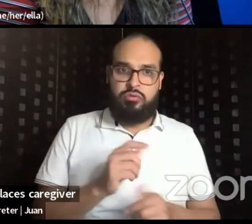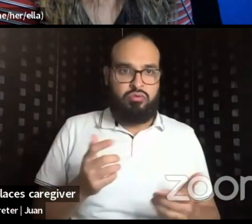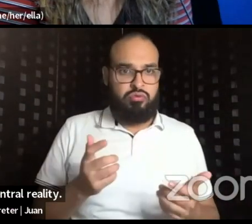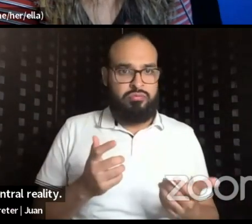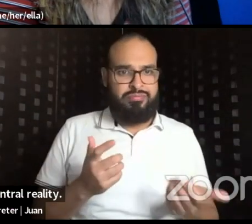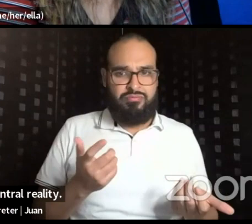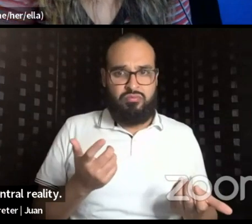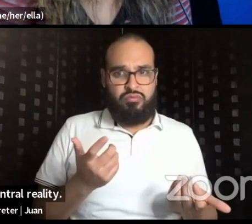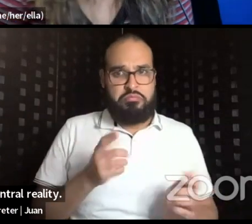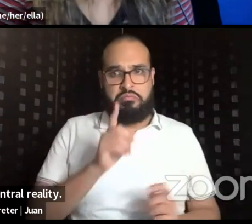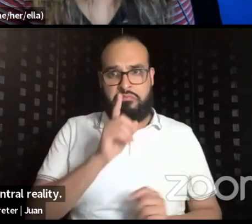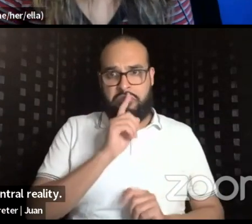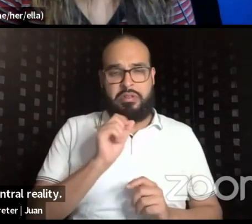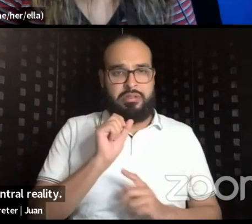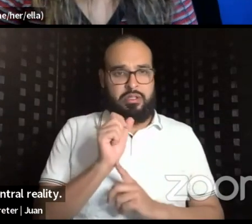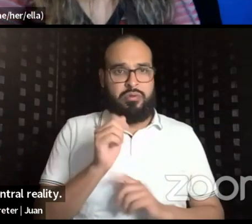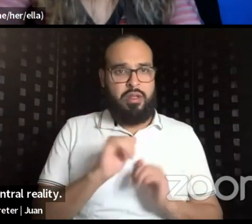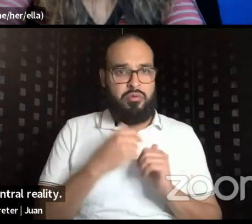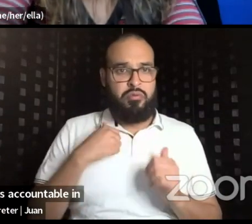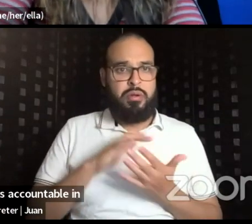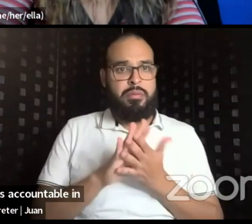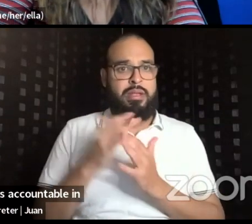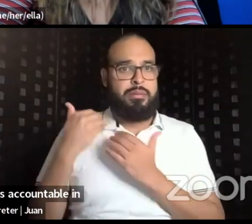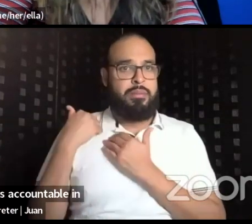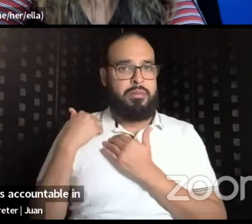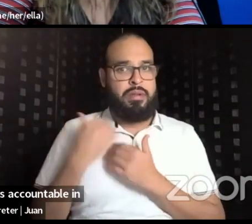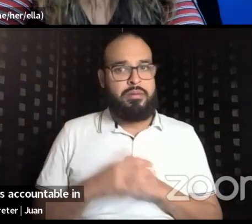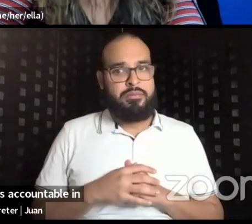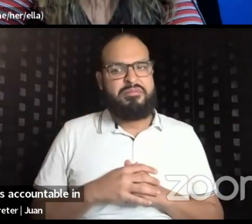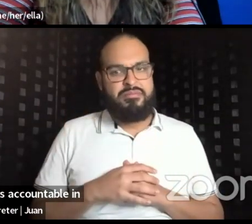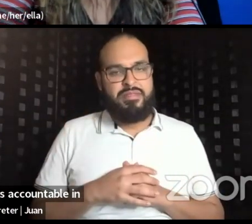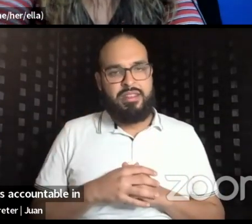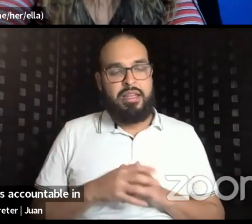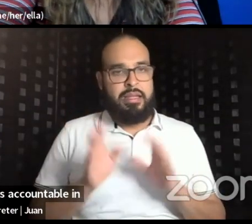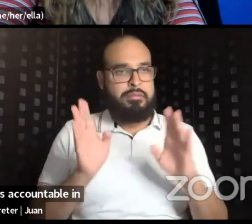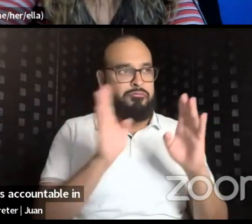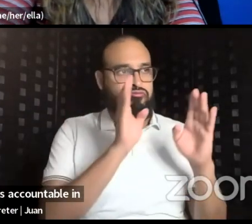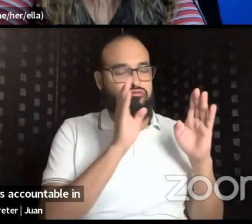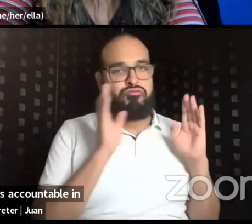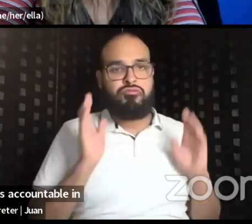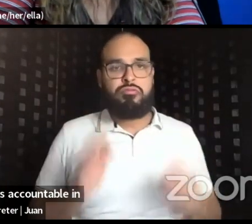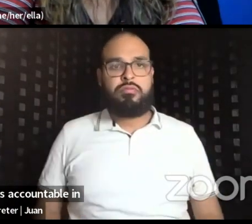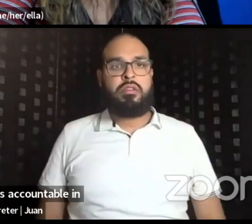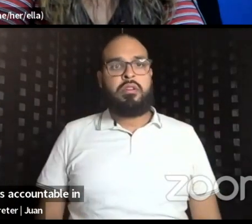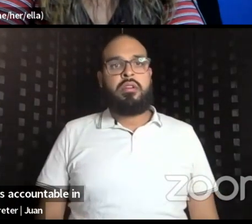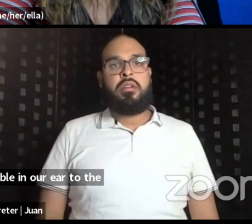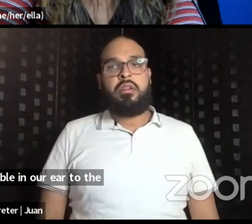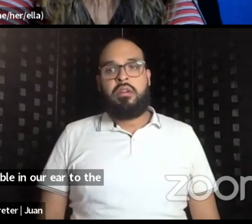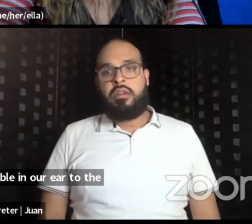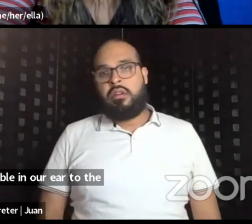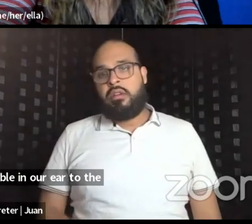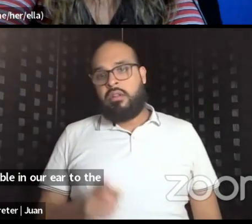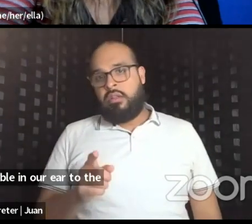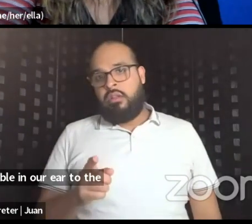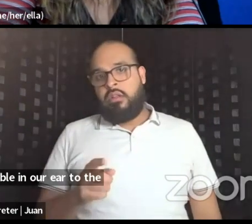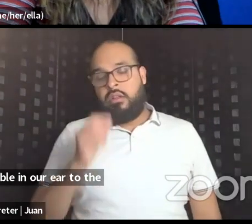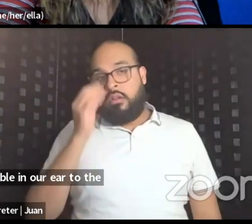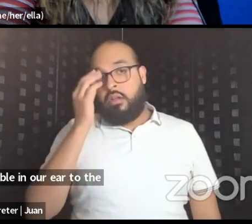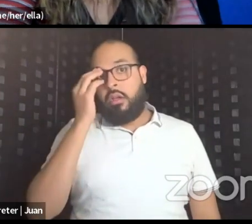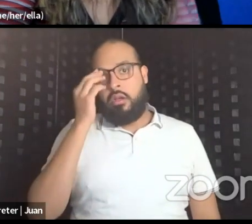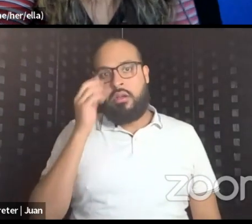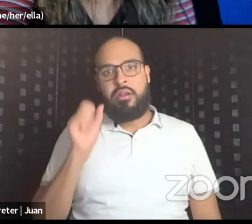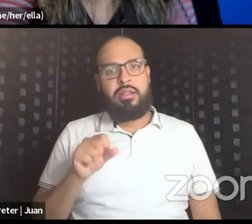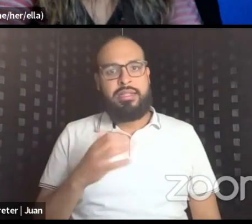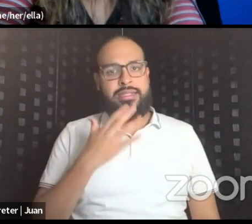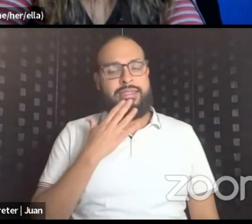That's how we're keeping ourselves accountable in our ear to the ground. Um, let's see. Uh, yeah. And